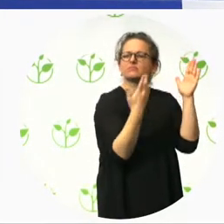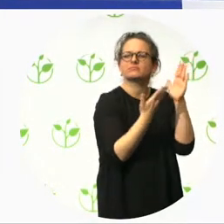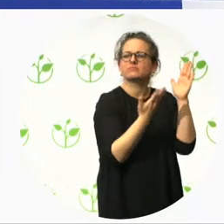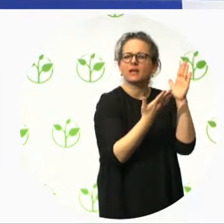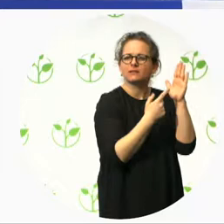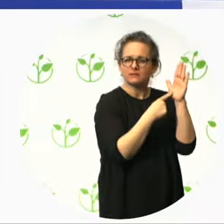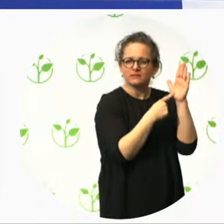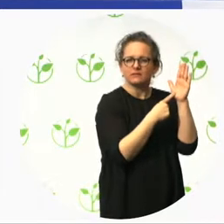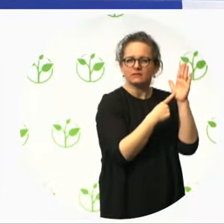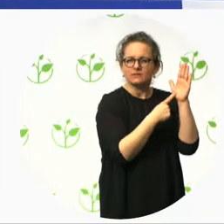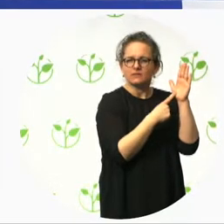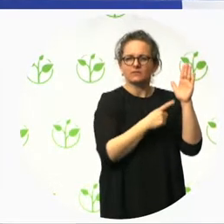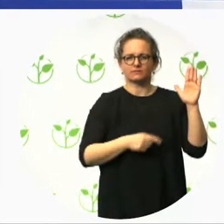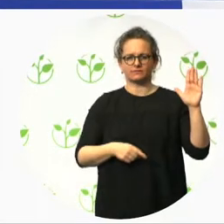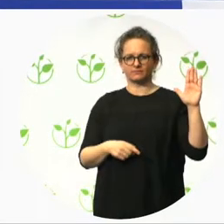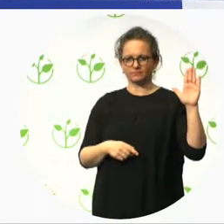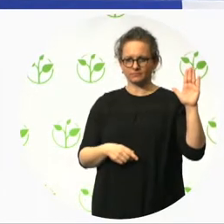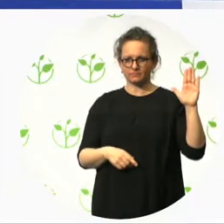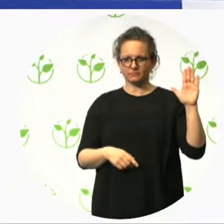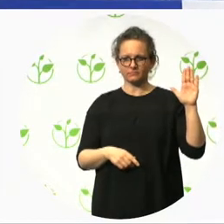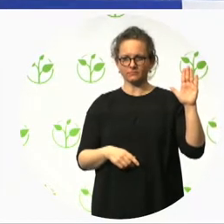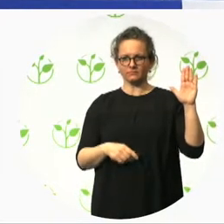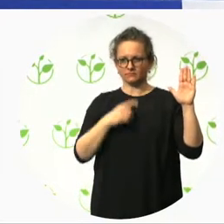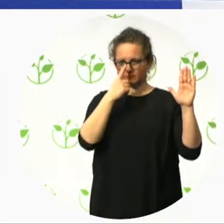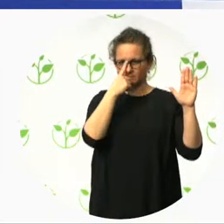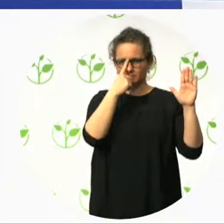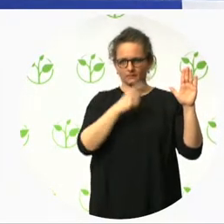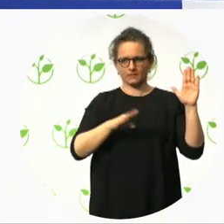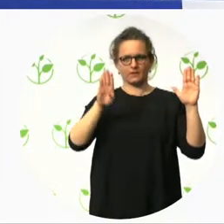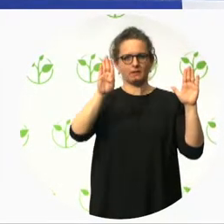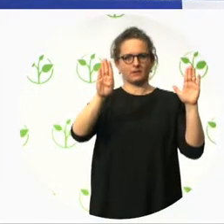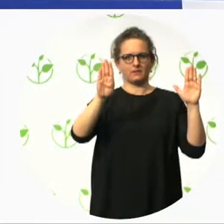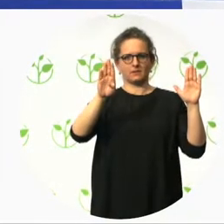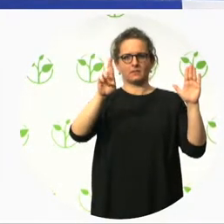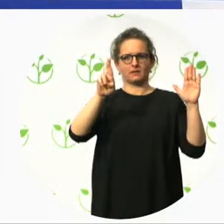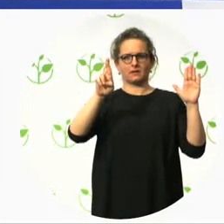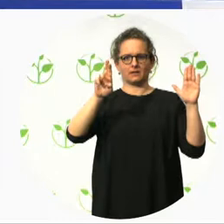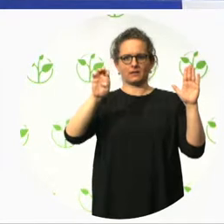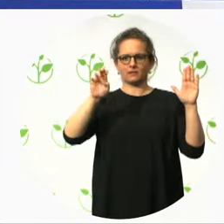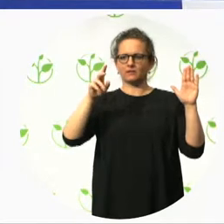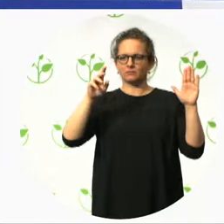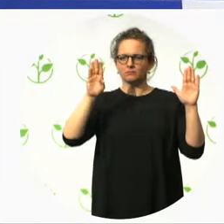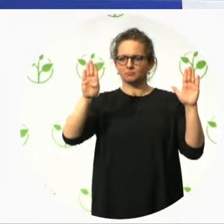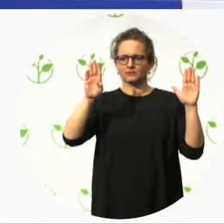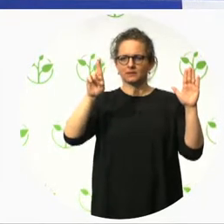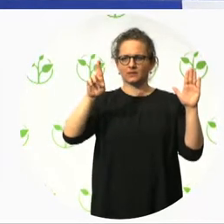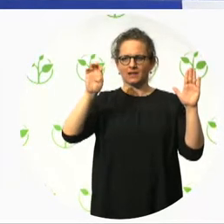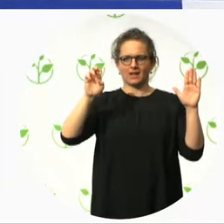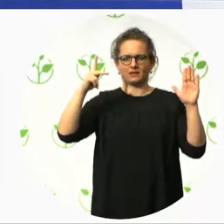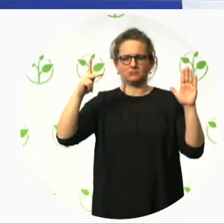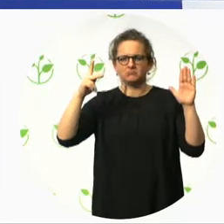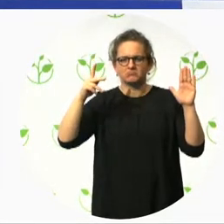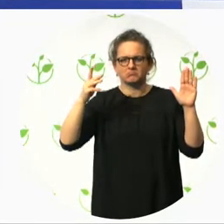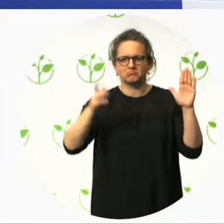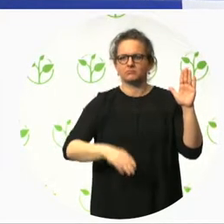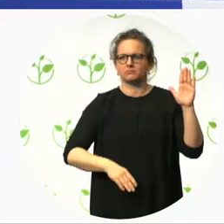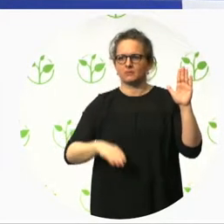This tool allows businesses to learn about accessibility and to analyse their own